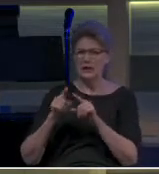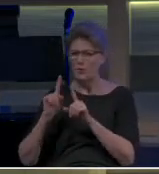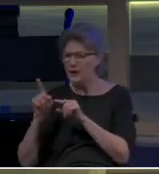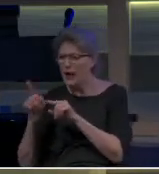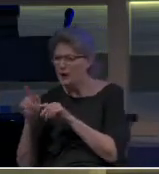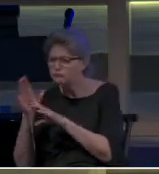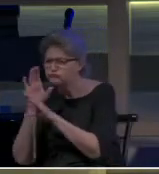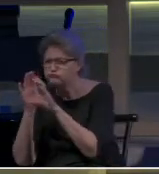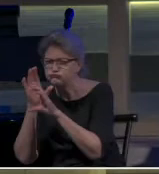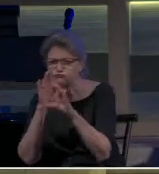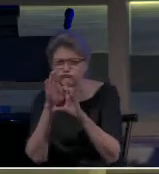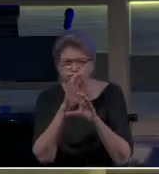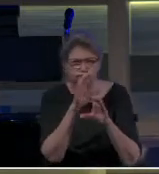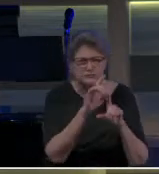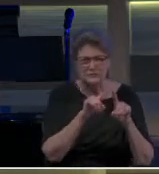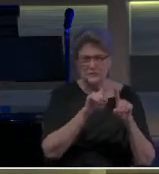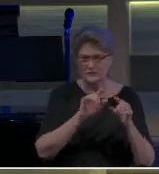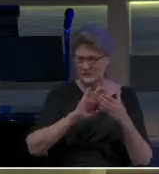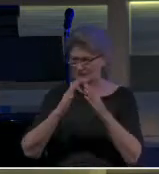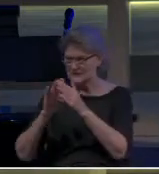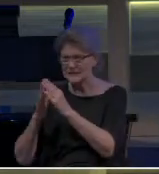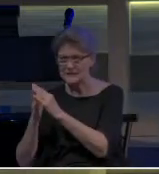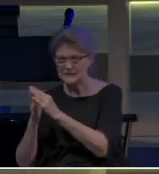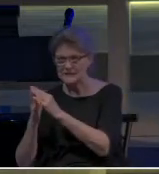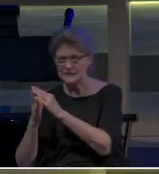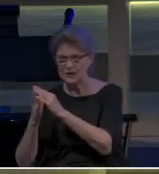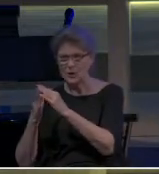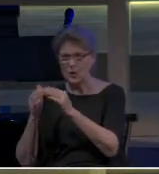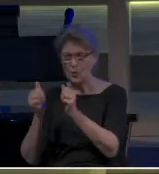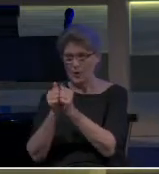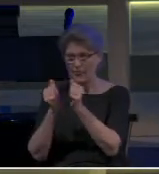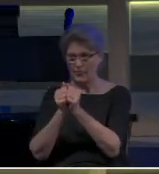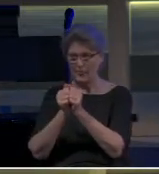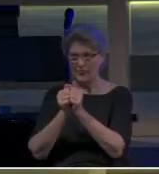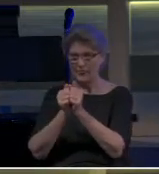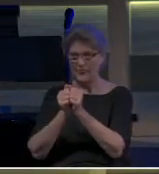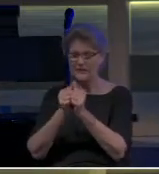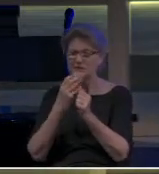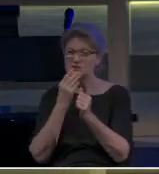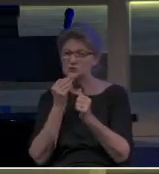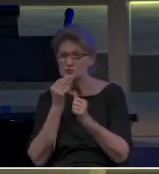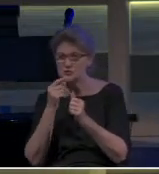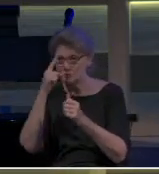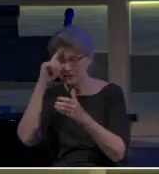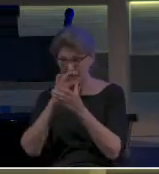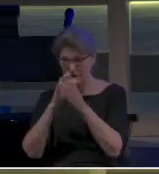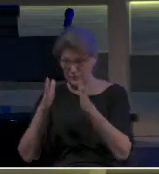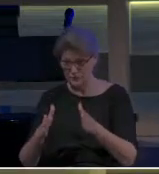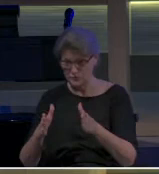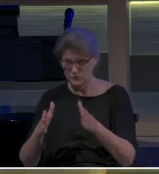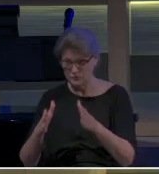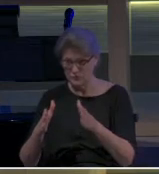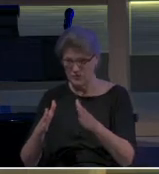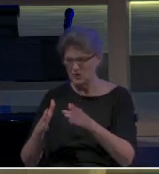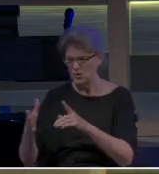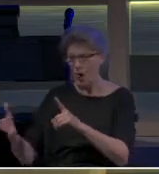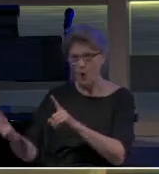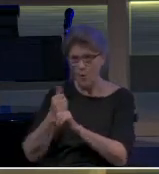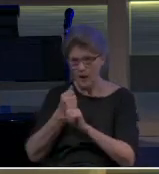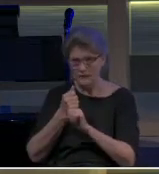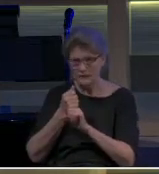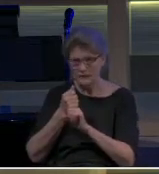to cities that had Jewish believing communities in them to arrest